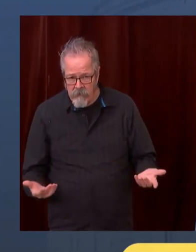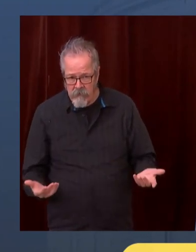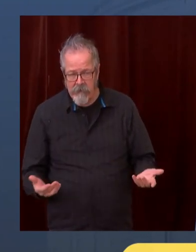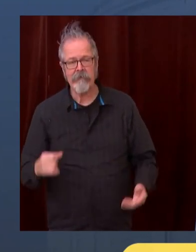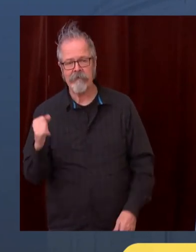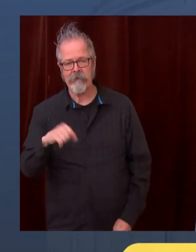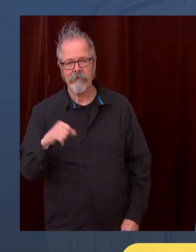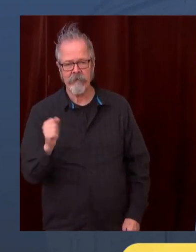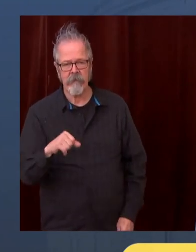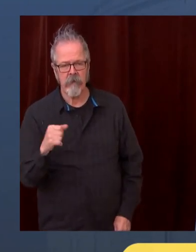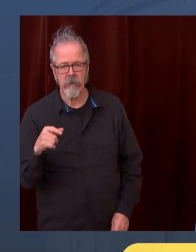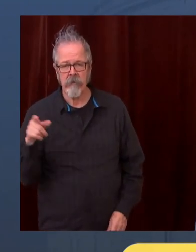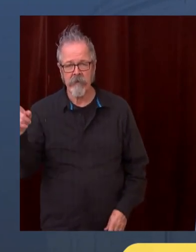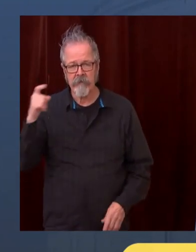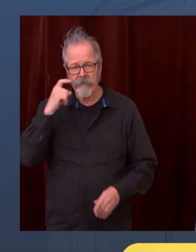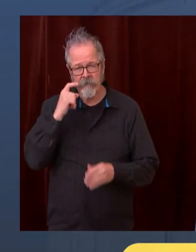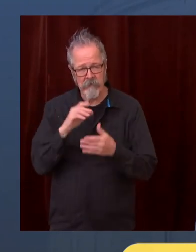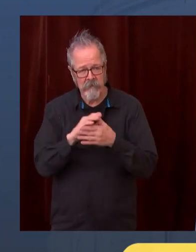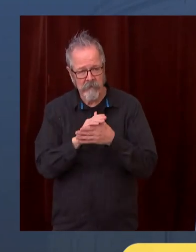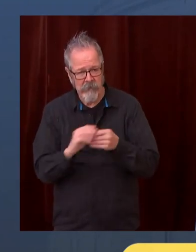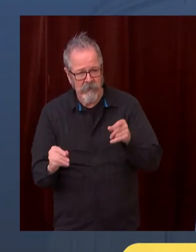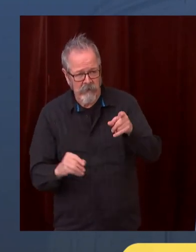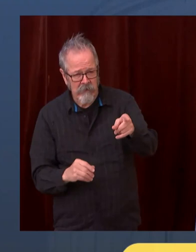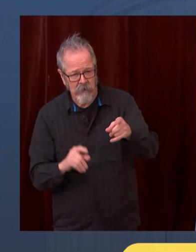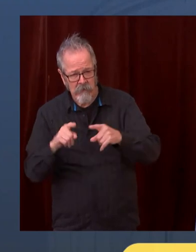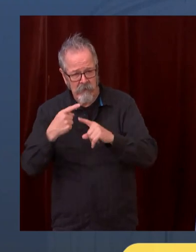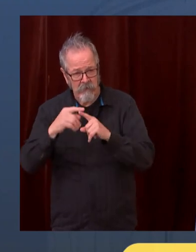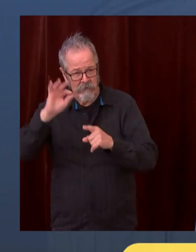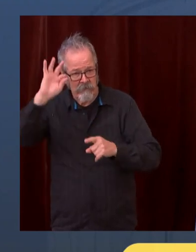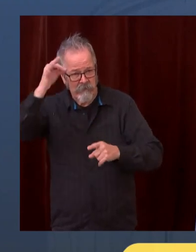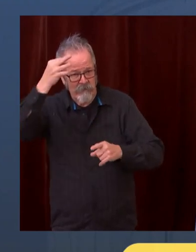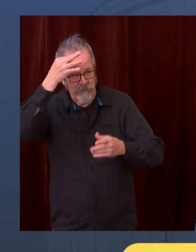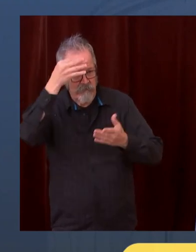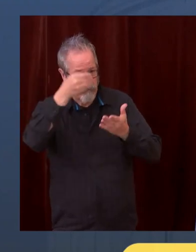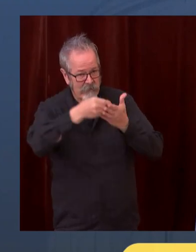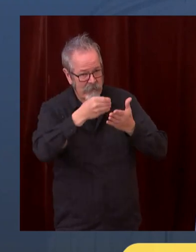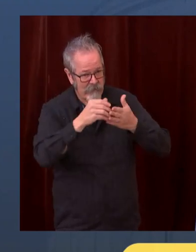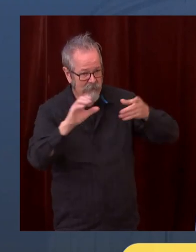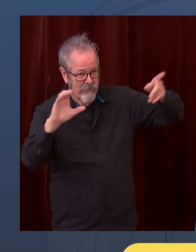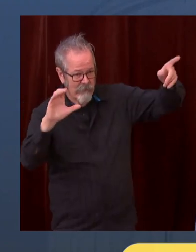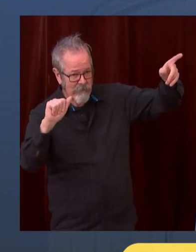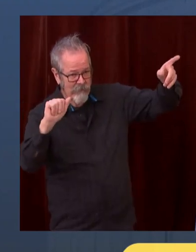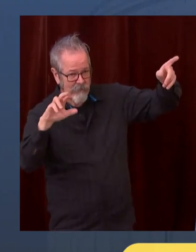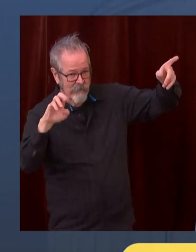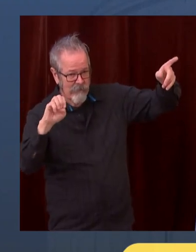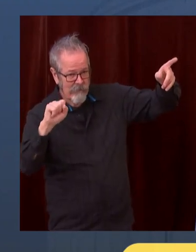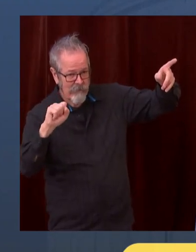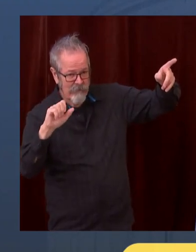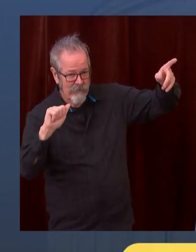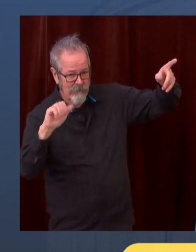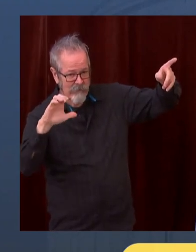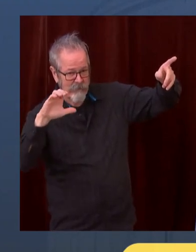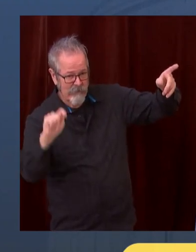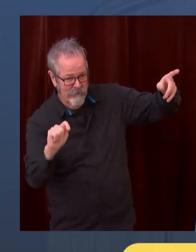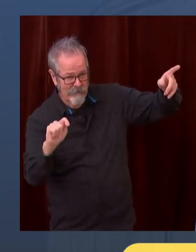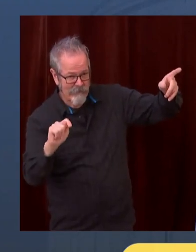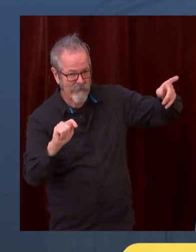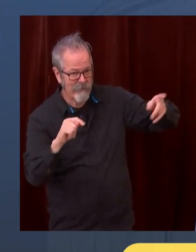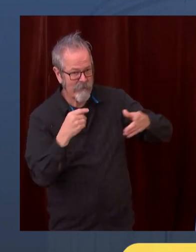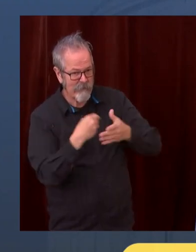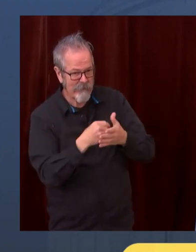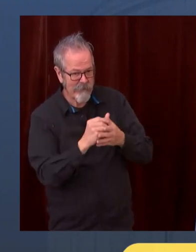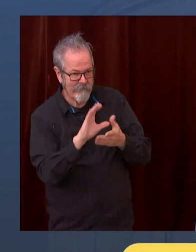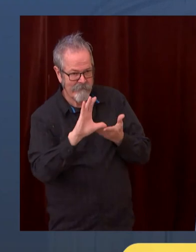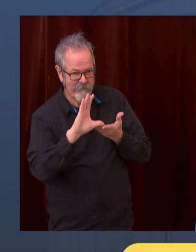funding. Several counties are bumping up against that December 30th deadline to allocate money and are leaving potentially tens